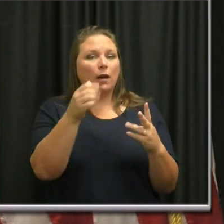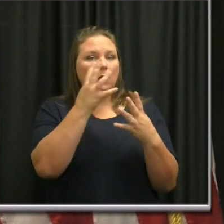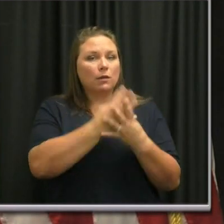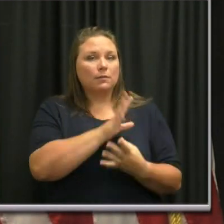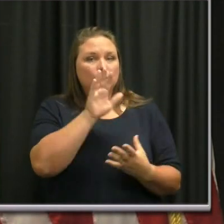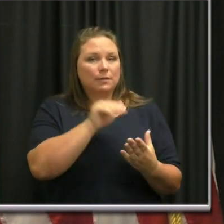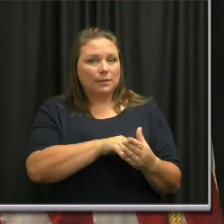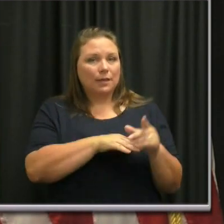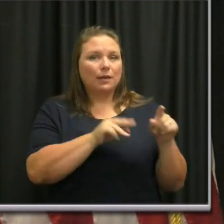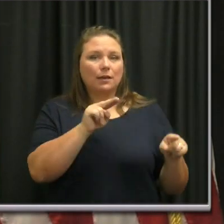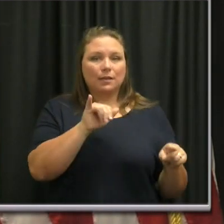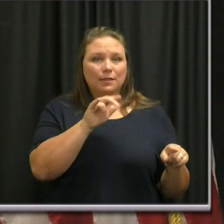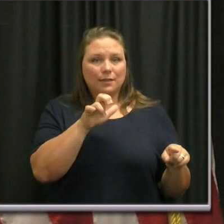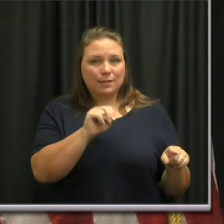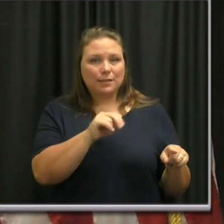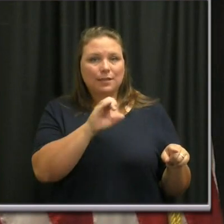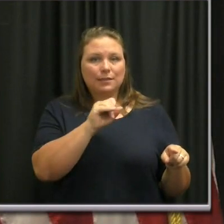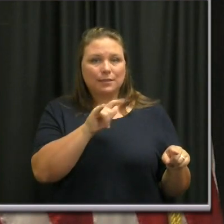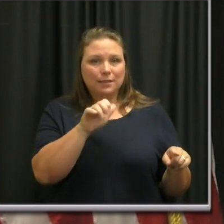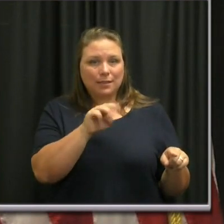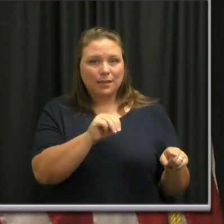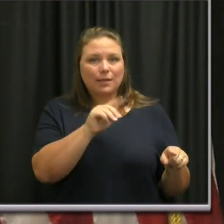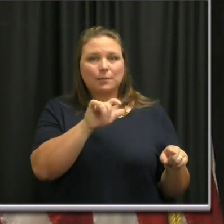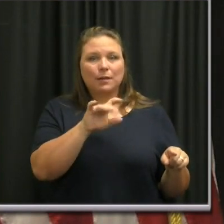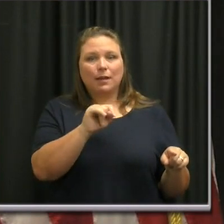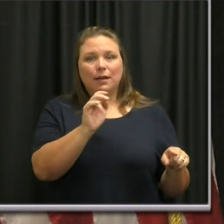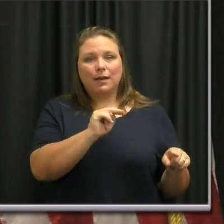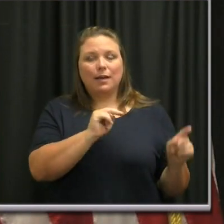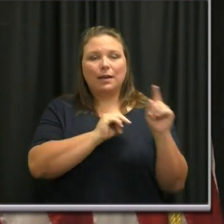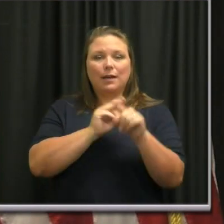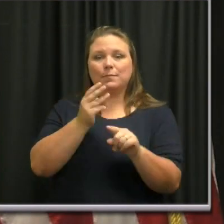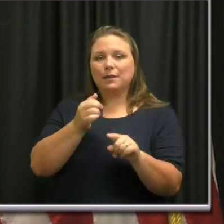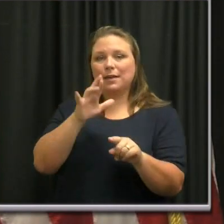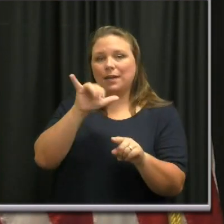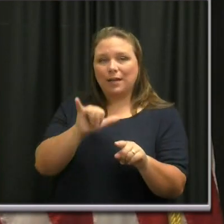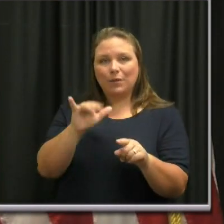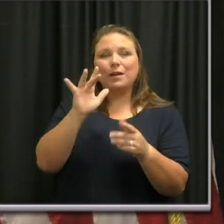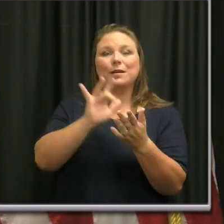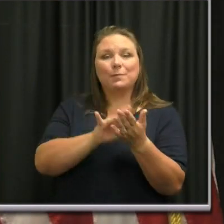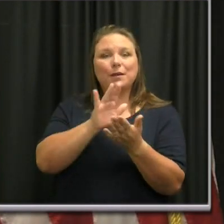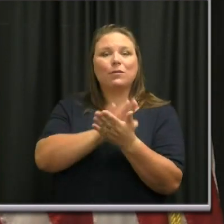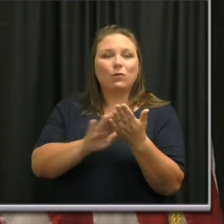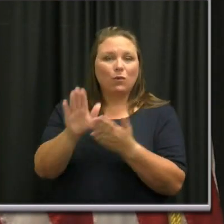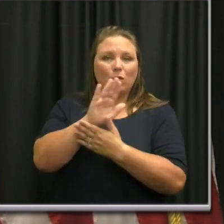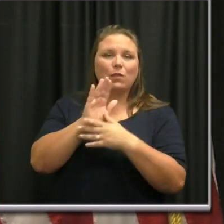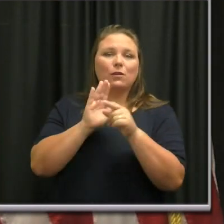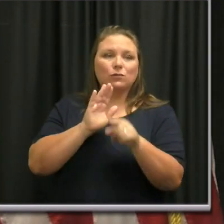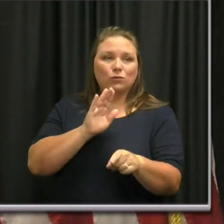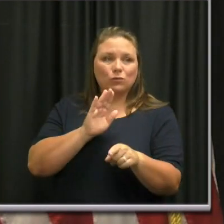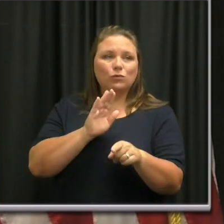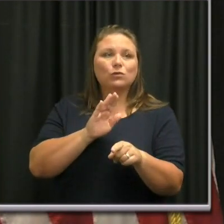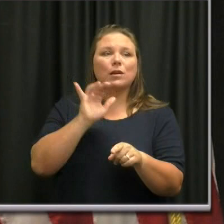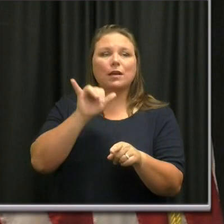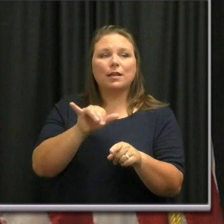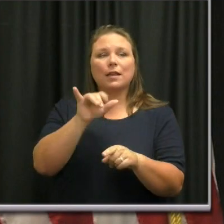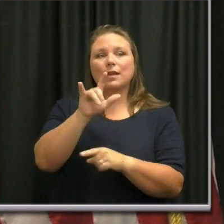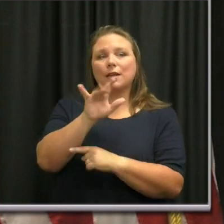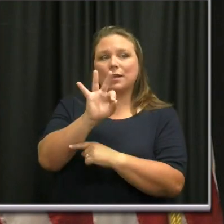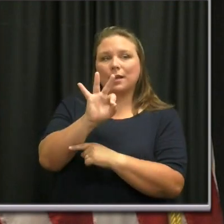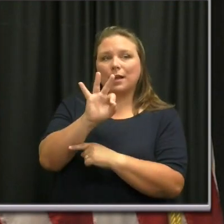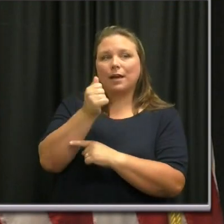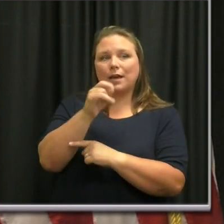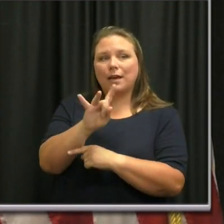at Nissan Stadium Lot N or at Meharry Medical College located at